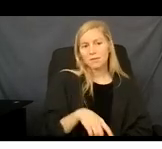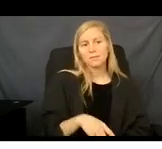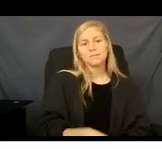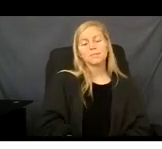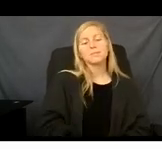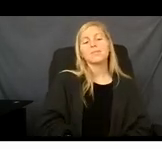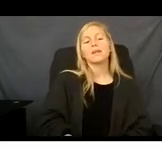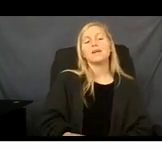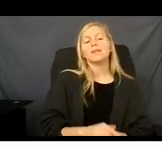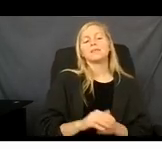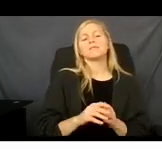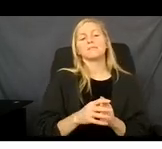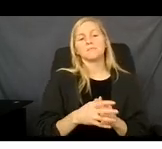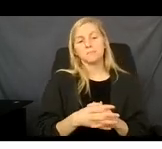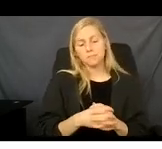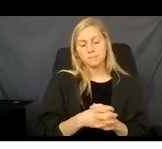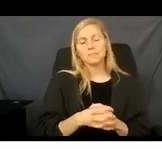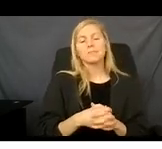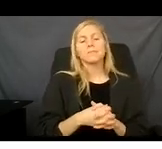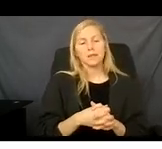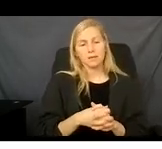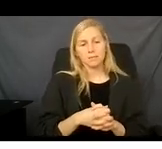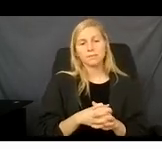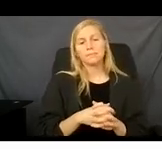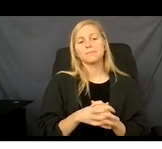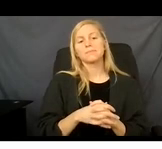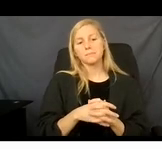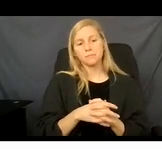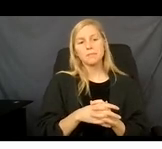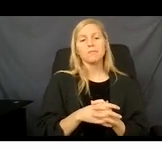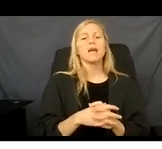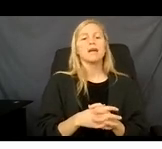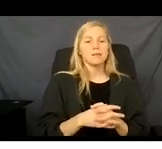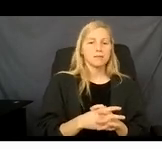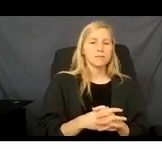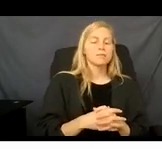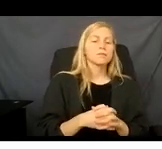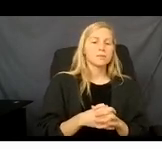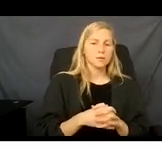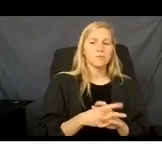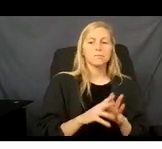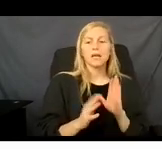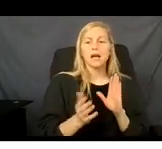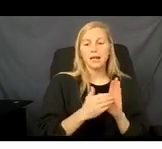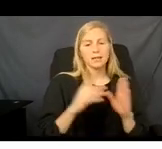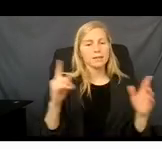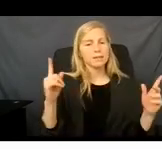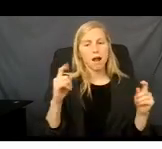date of February 1. Then they can request for the start date of January 1 instead of February 1. Again, complicated.